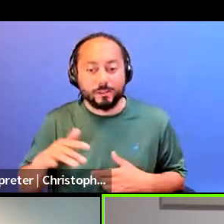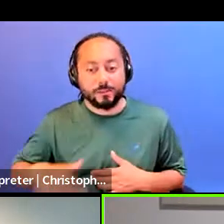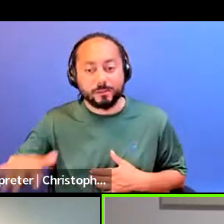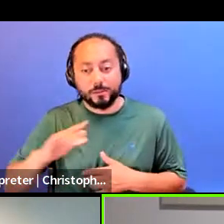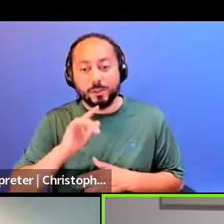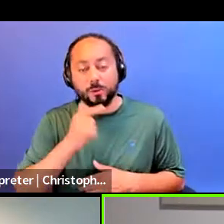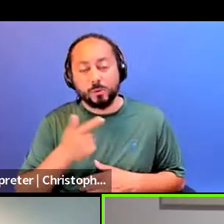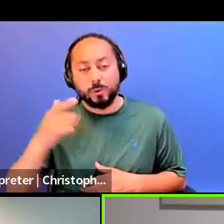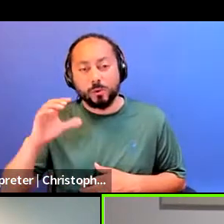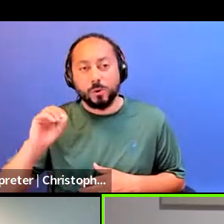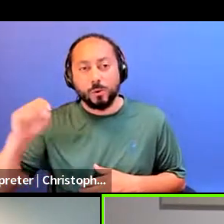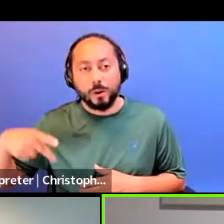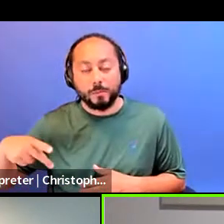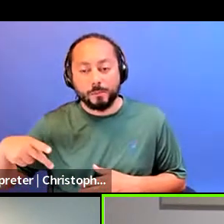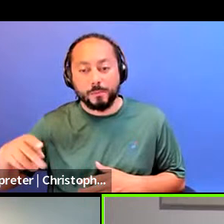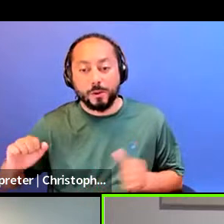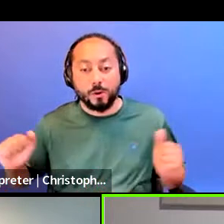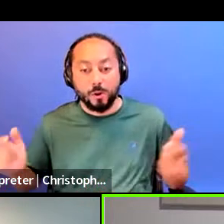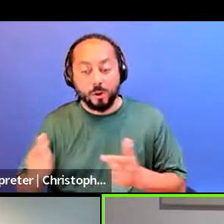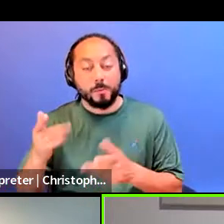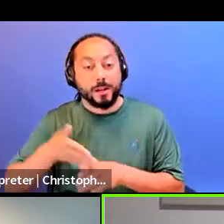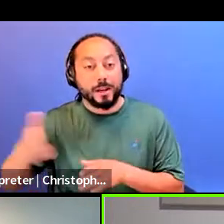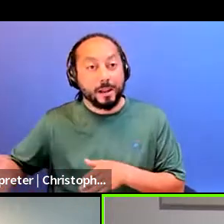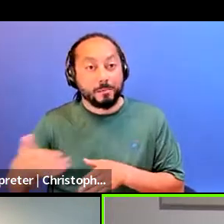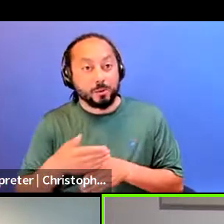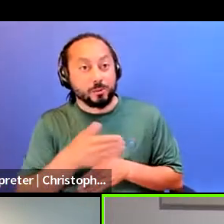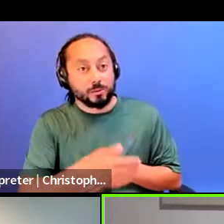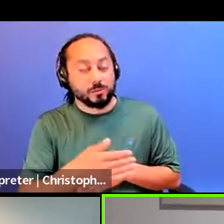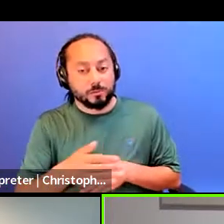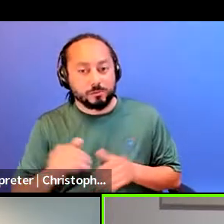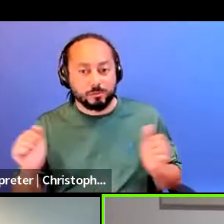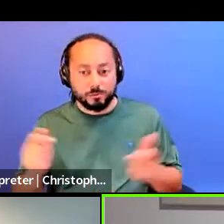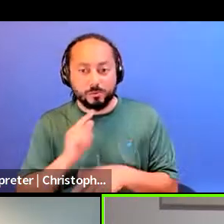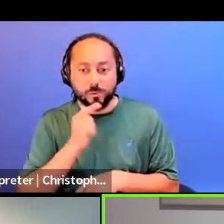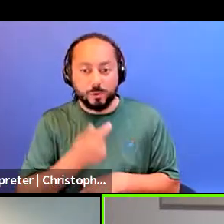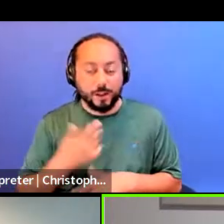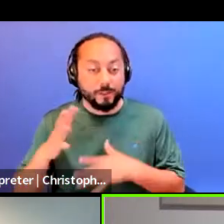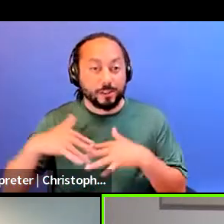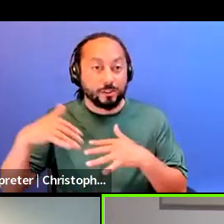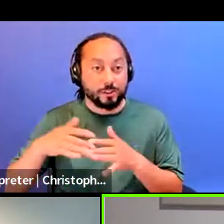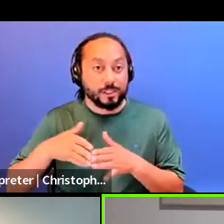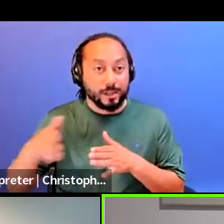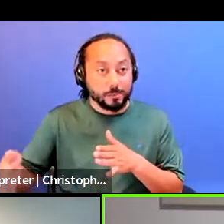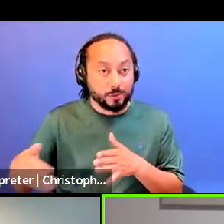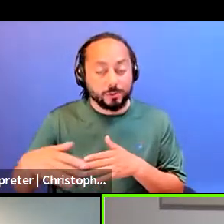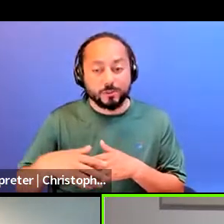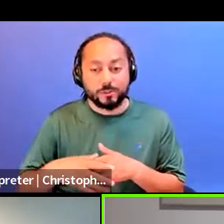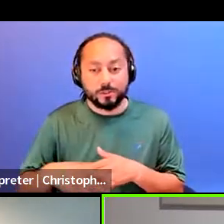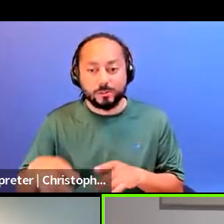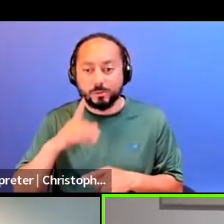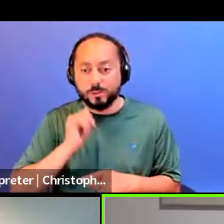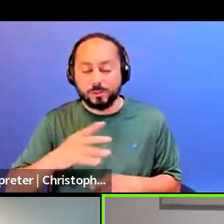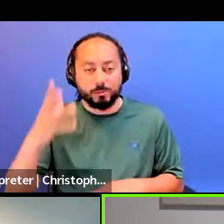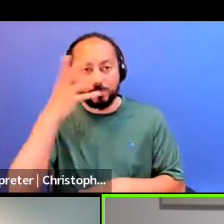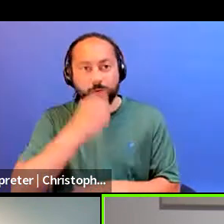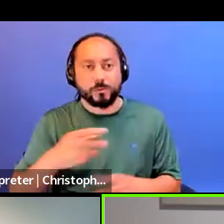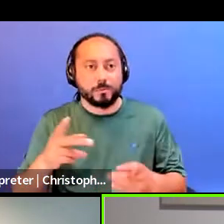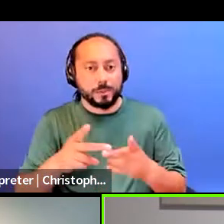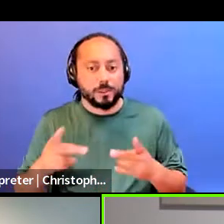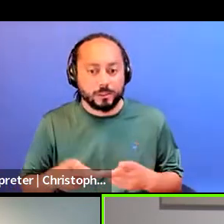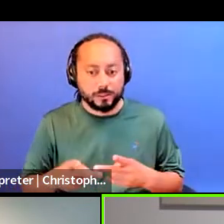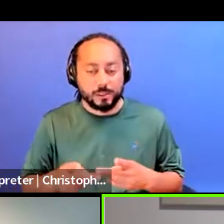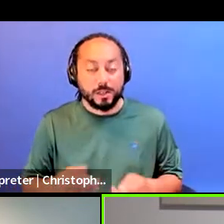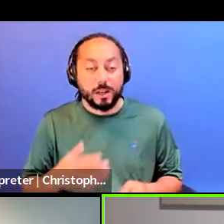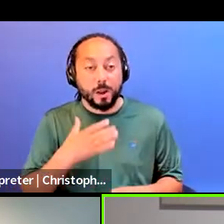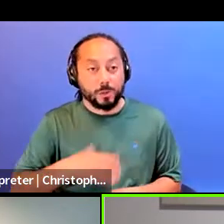co-op. I'm like, all my neighbors are queer. I have, you know, indigenous neighbors that are queer. It's just like a beautiful place. And I'm, and I wish